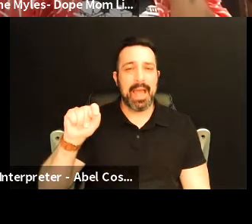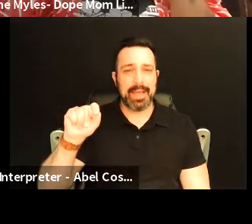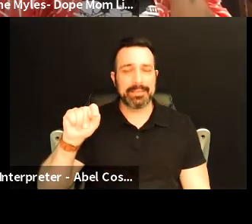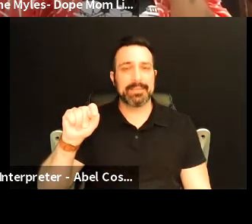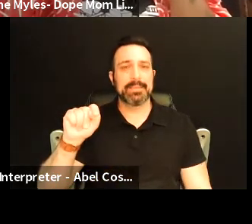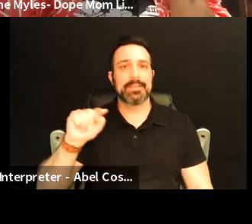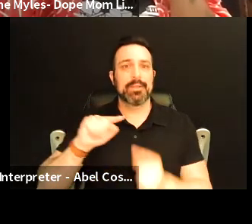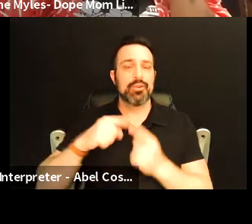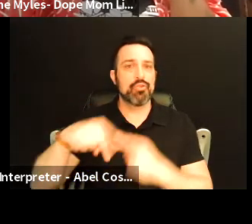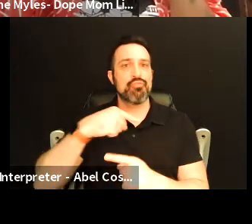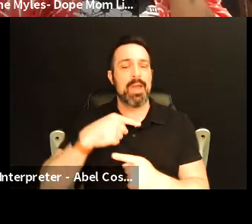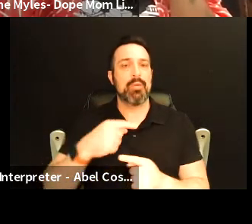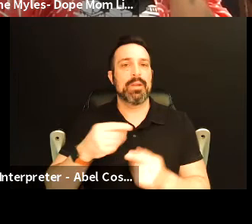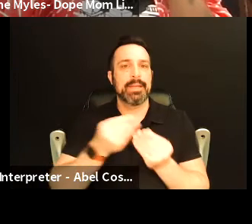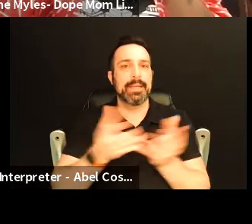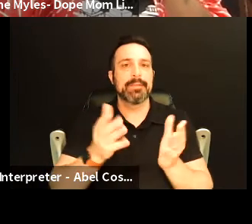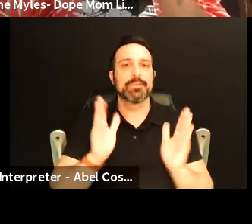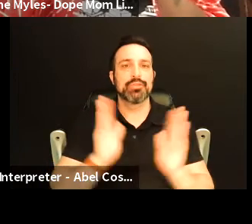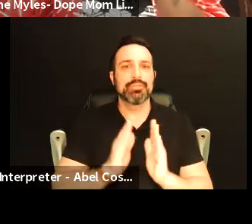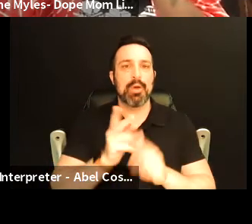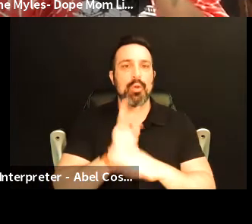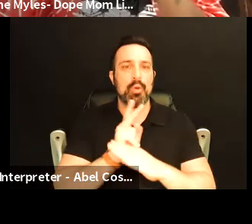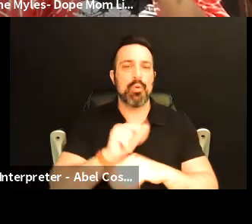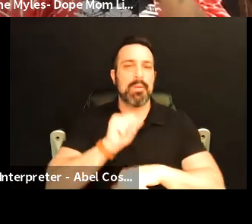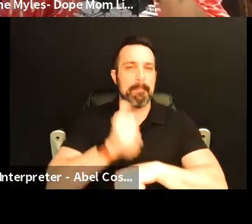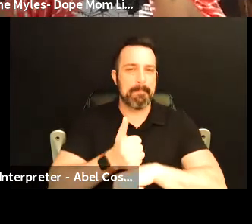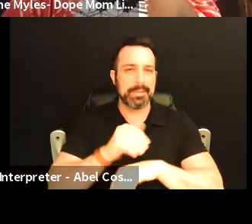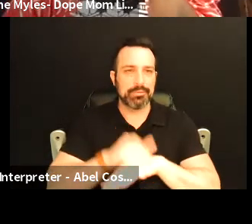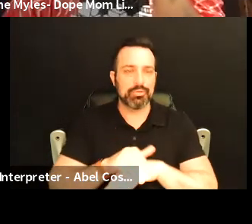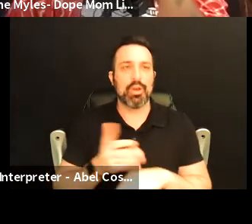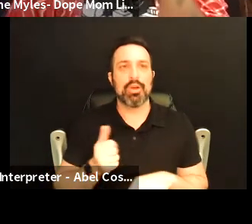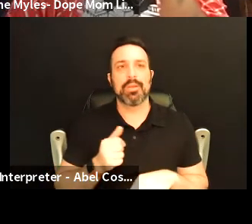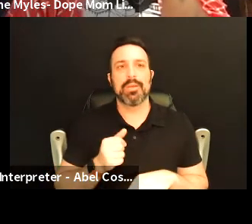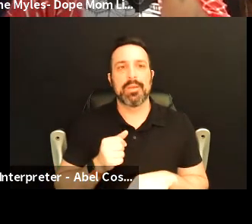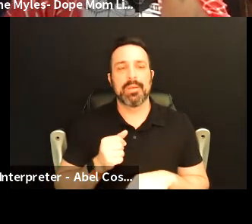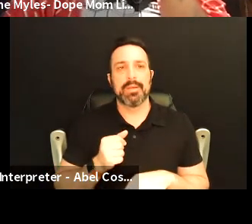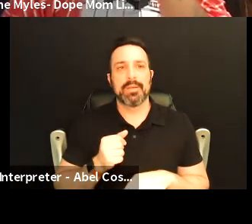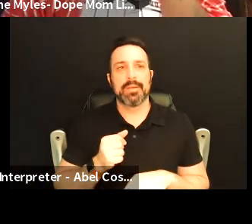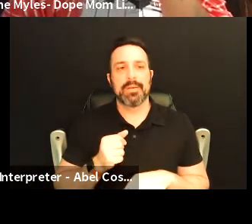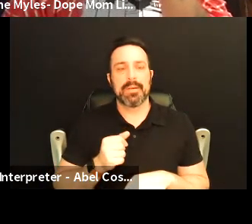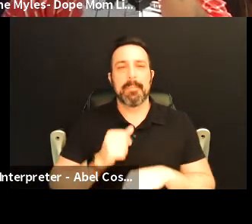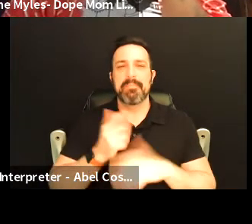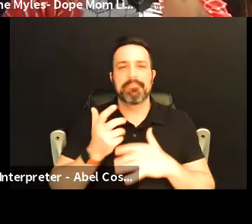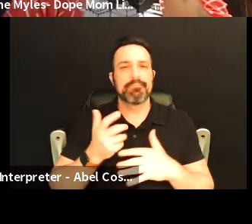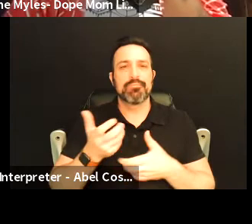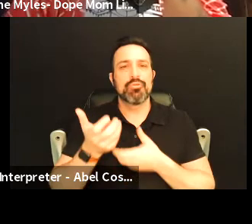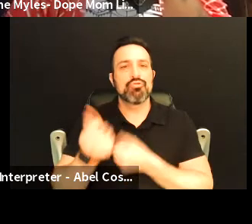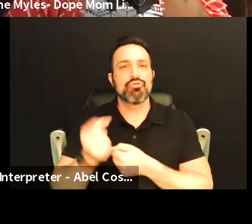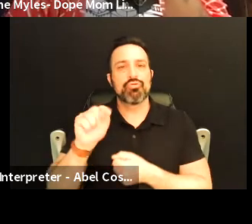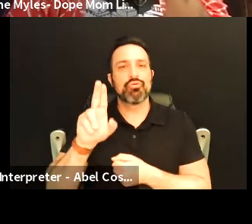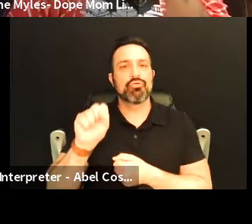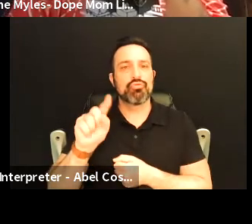and gives small loans um based on um it's it's basically trust banking